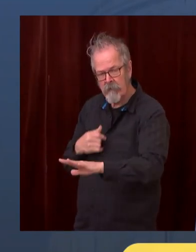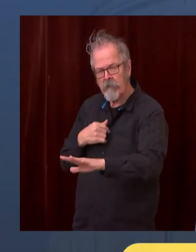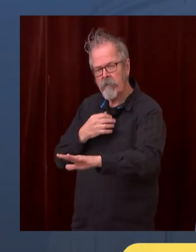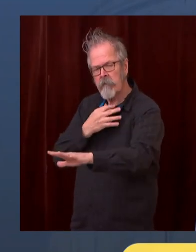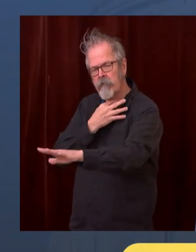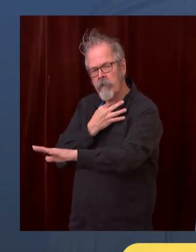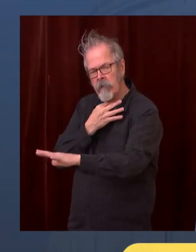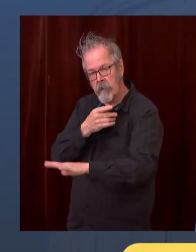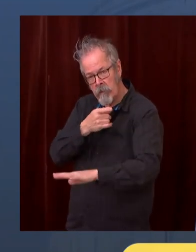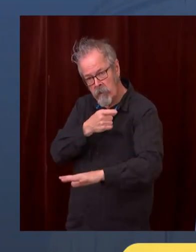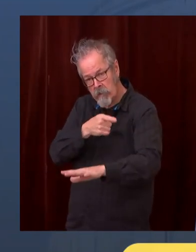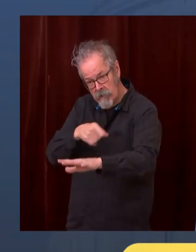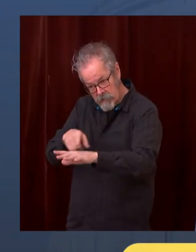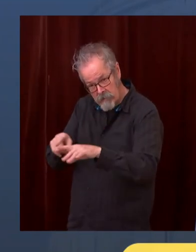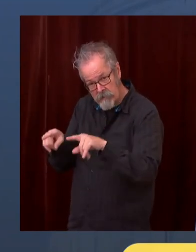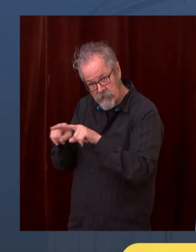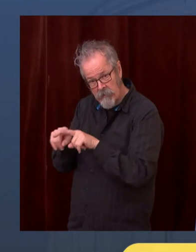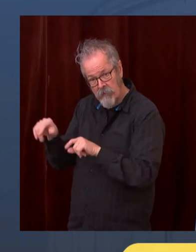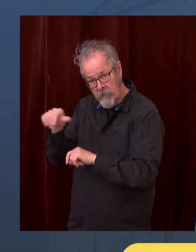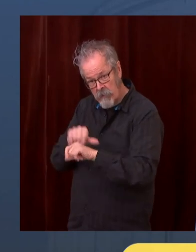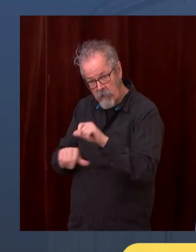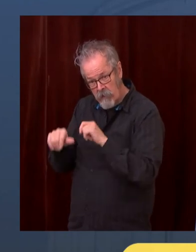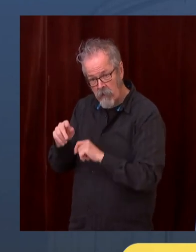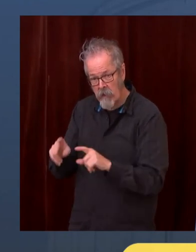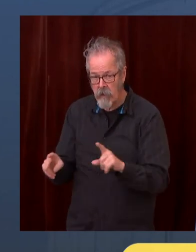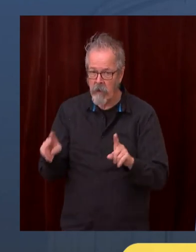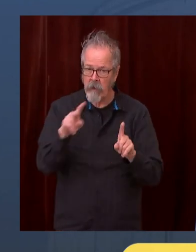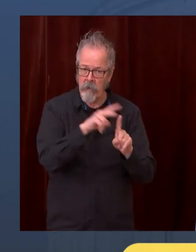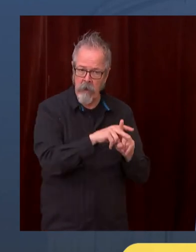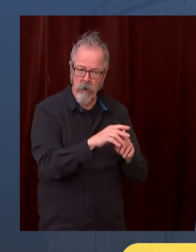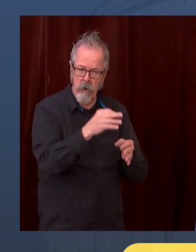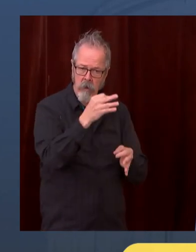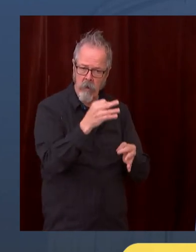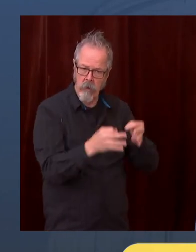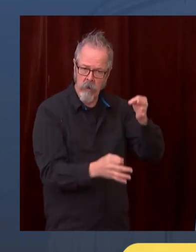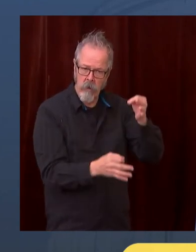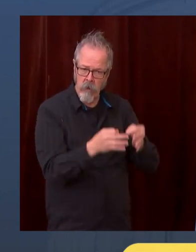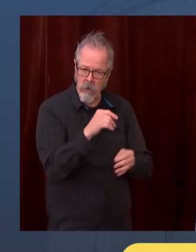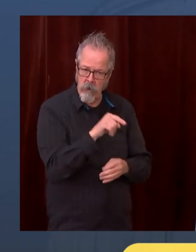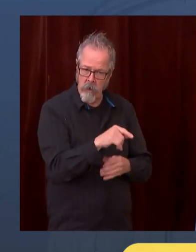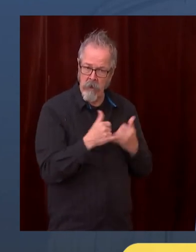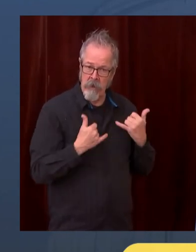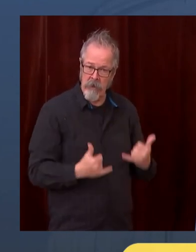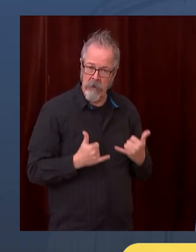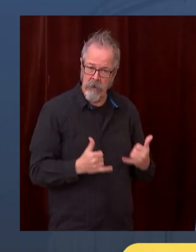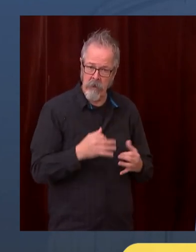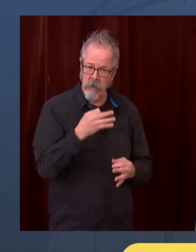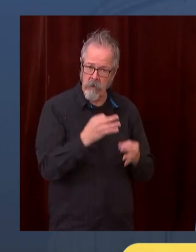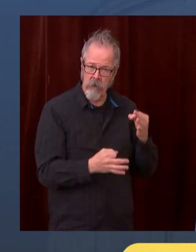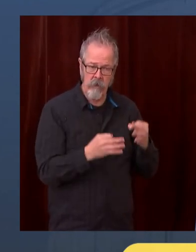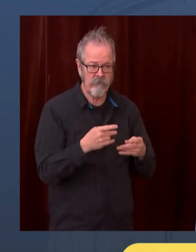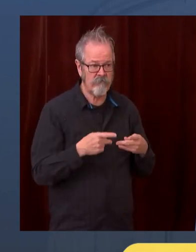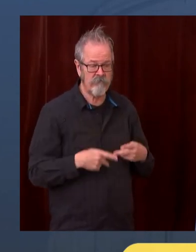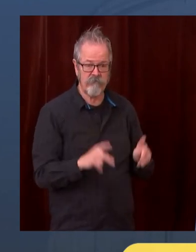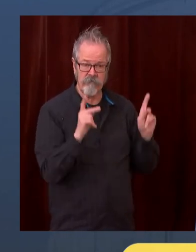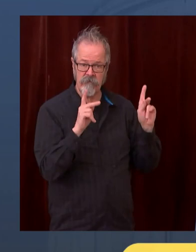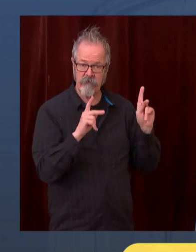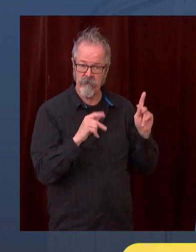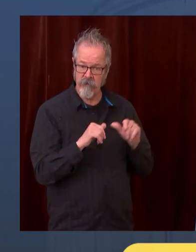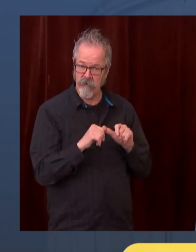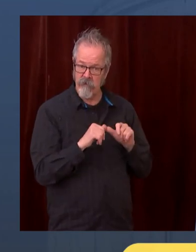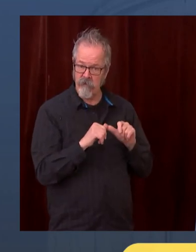jury trials and in-person proceedings in which individuals are in one space for hours at a time?